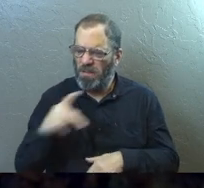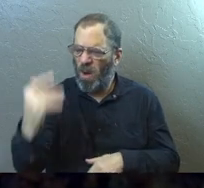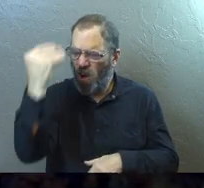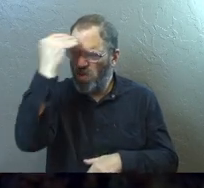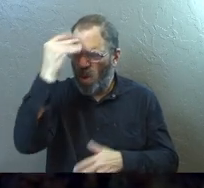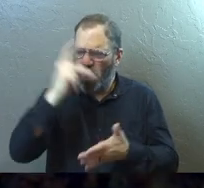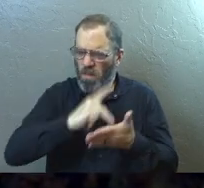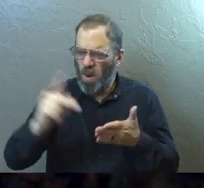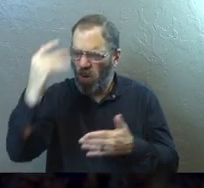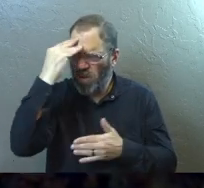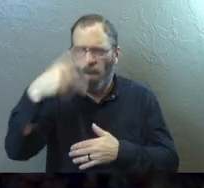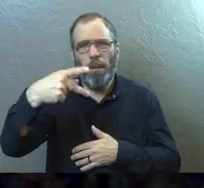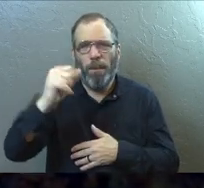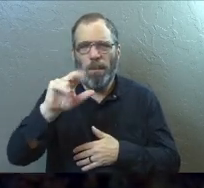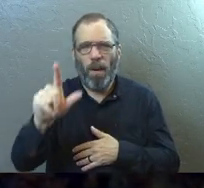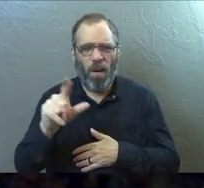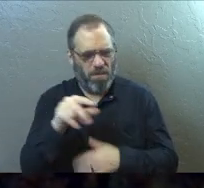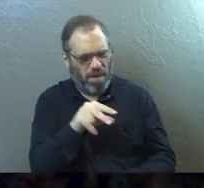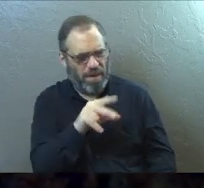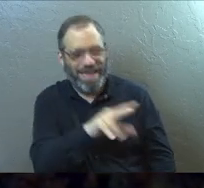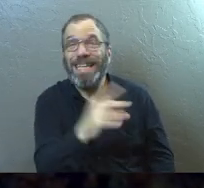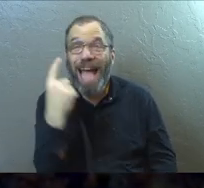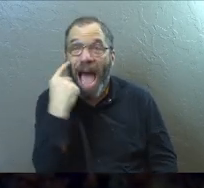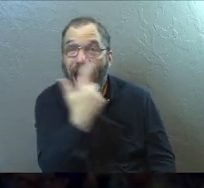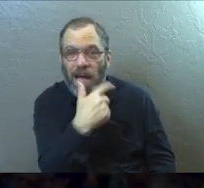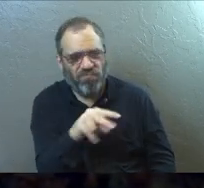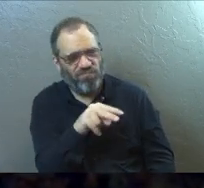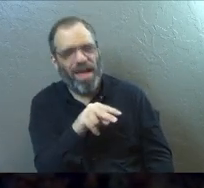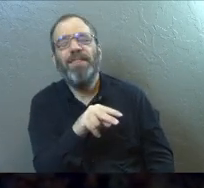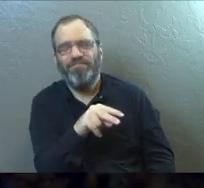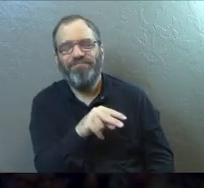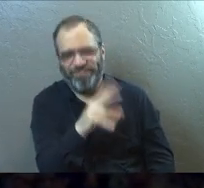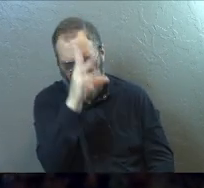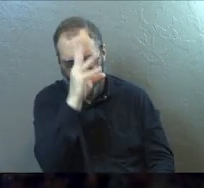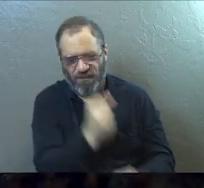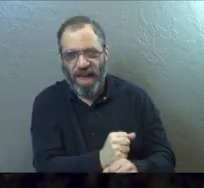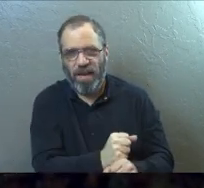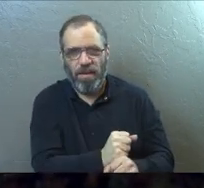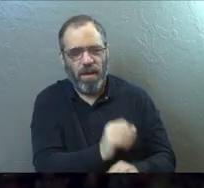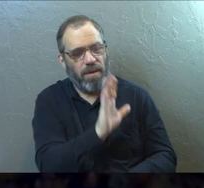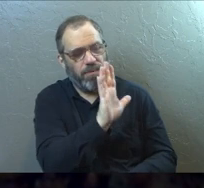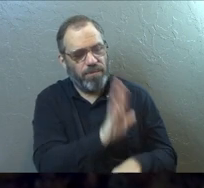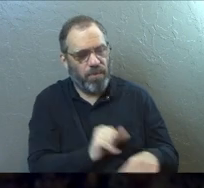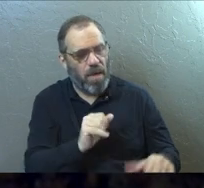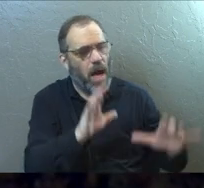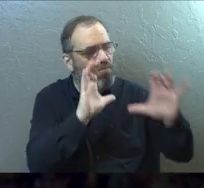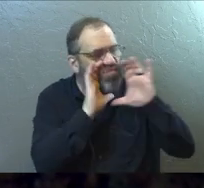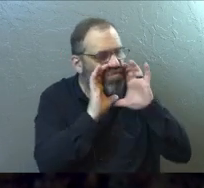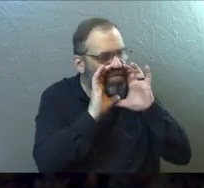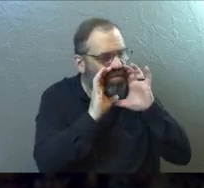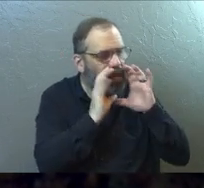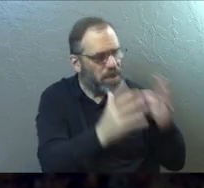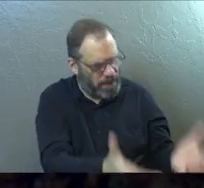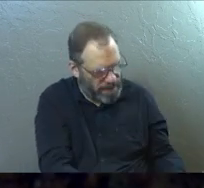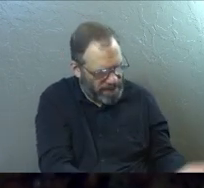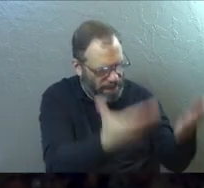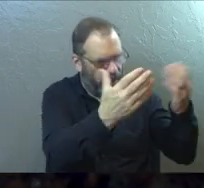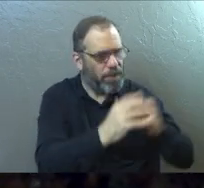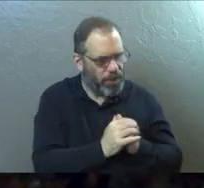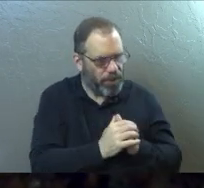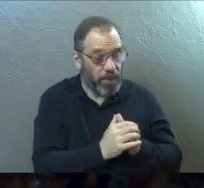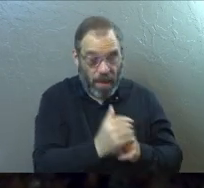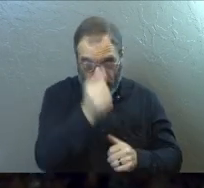that? There just must have been something in the guy's eyes. He knew he had the faith to be healed. So Paul called to him in a loud voice, stand up.